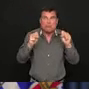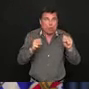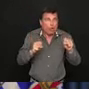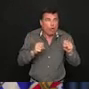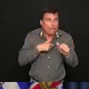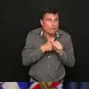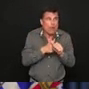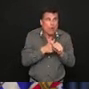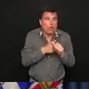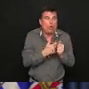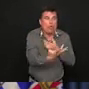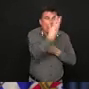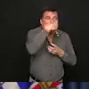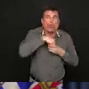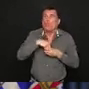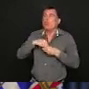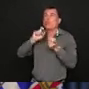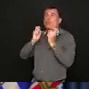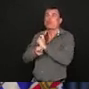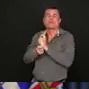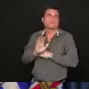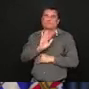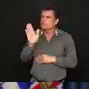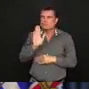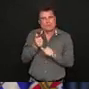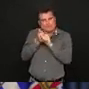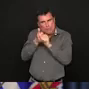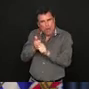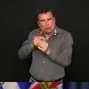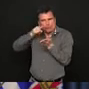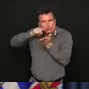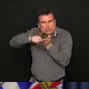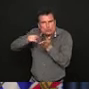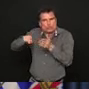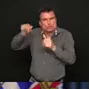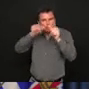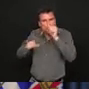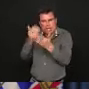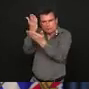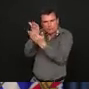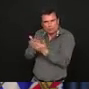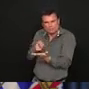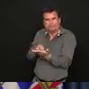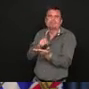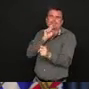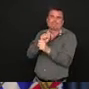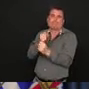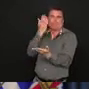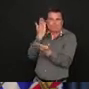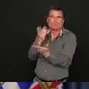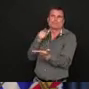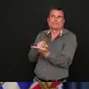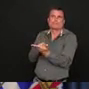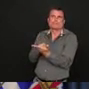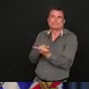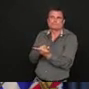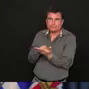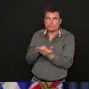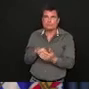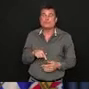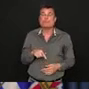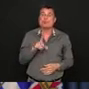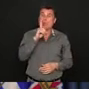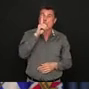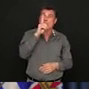support for that. Now, there's not unanimity and that's to be expected. In terms of how we will proceed with the